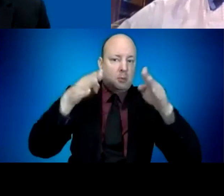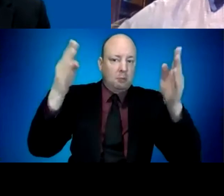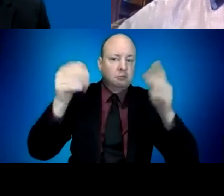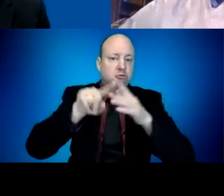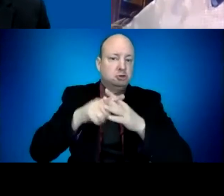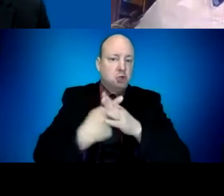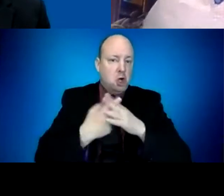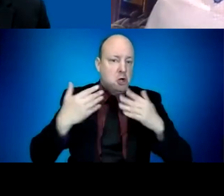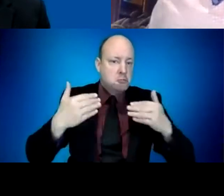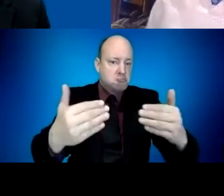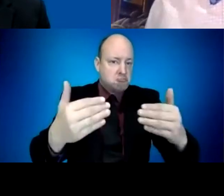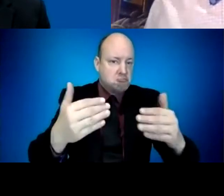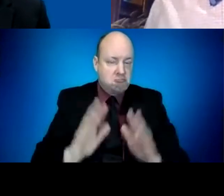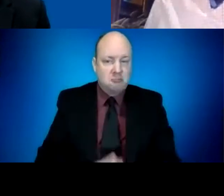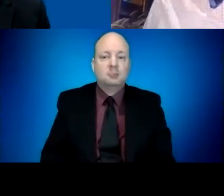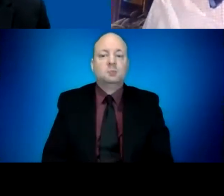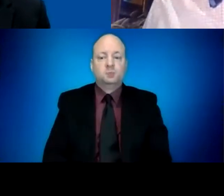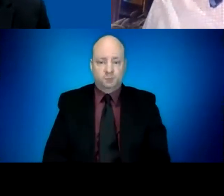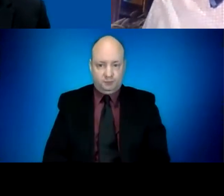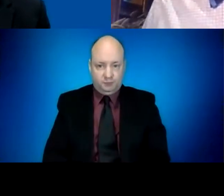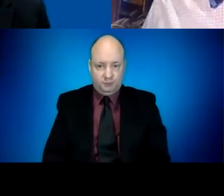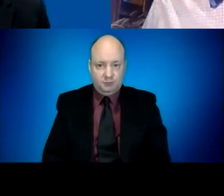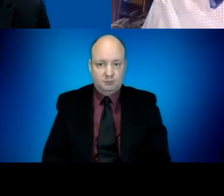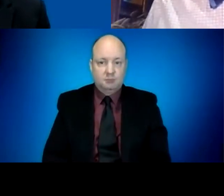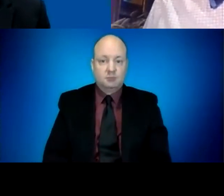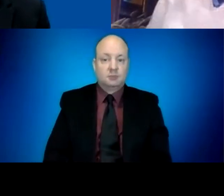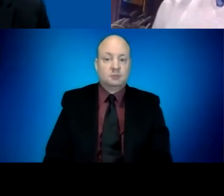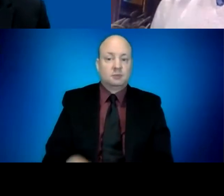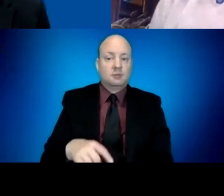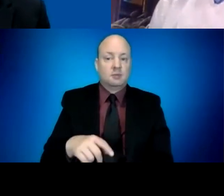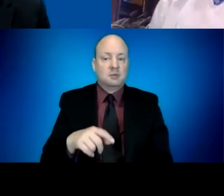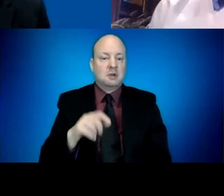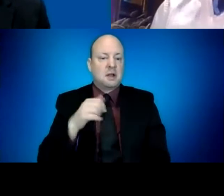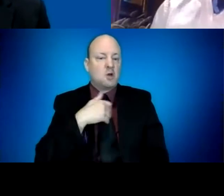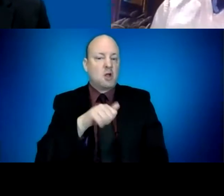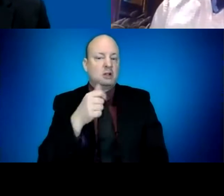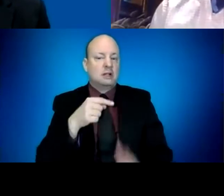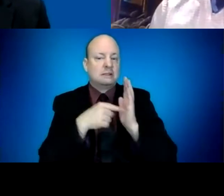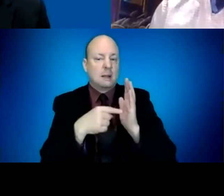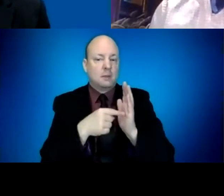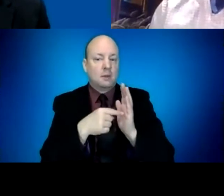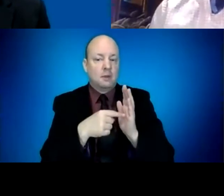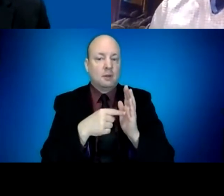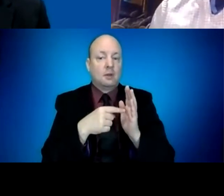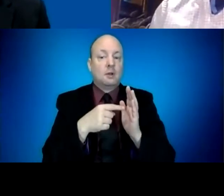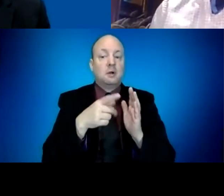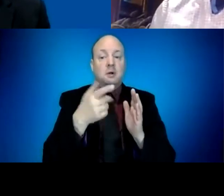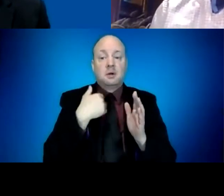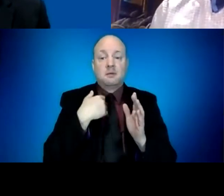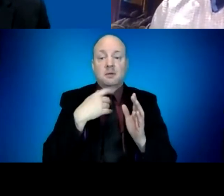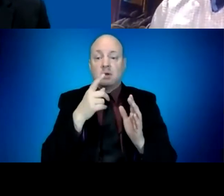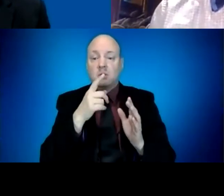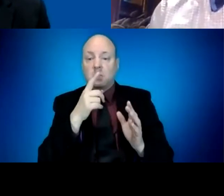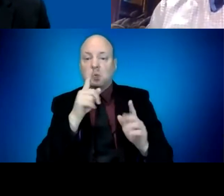three months apart that are these mega events. The Olympic trials in June and then the Pendleton Rodeo in